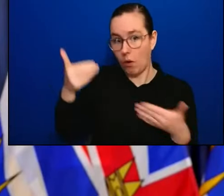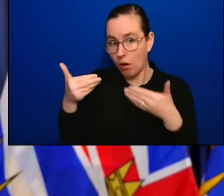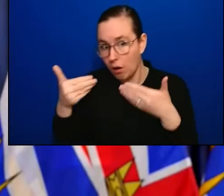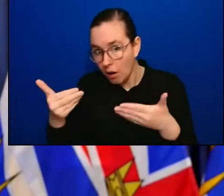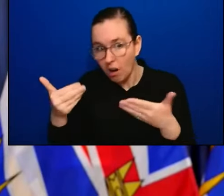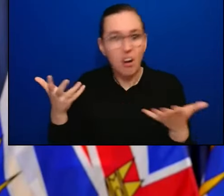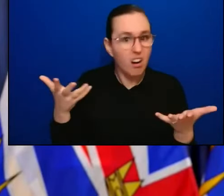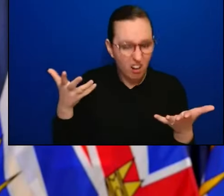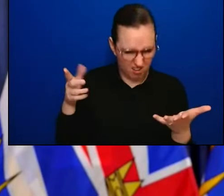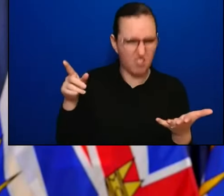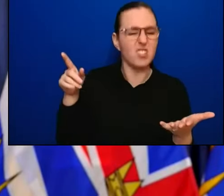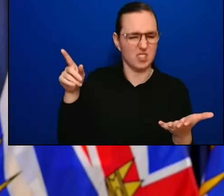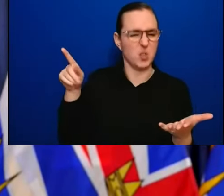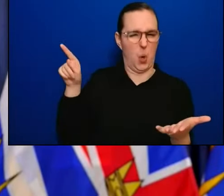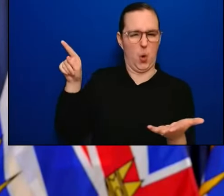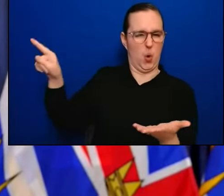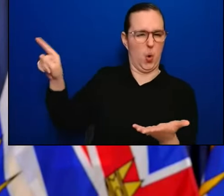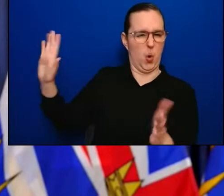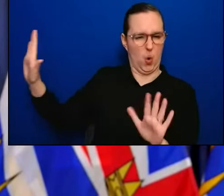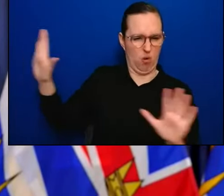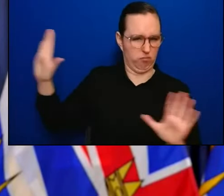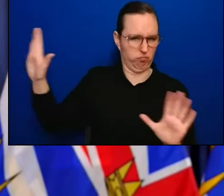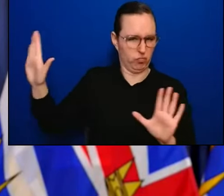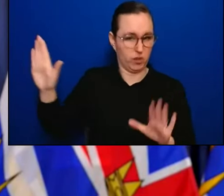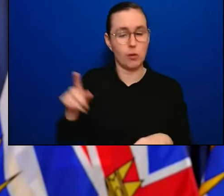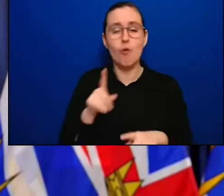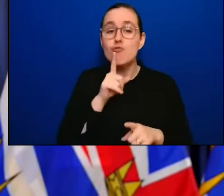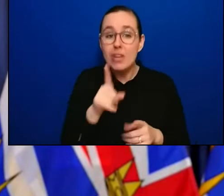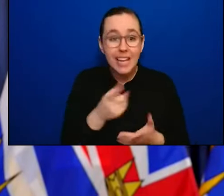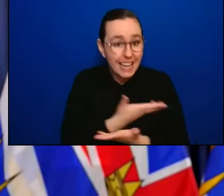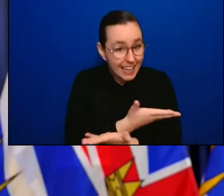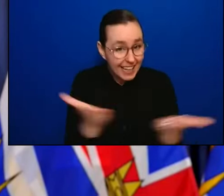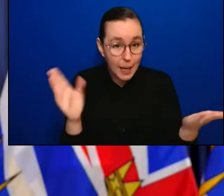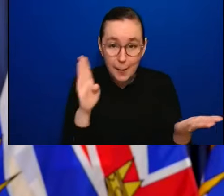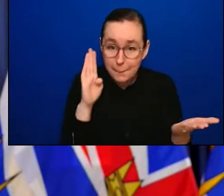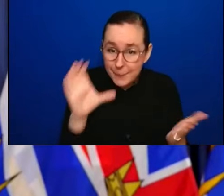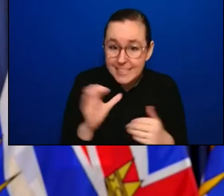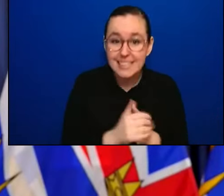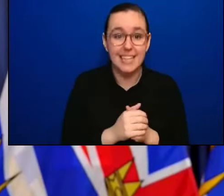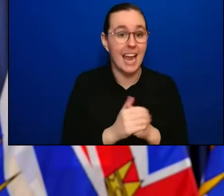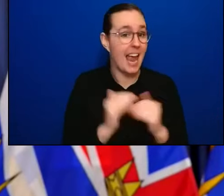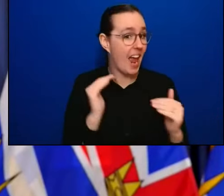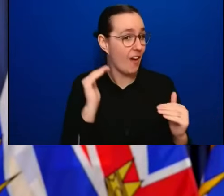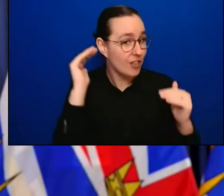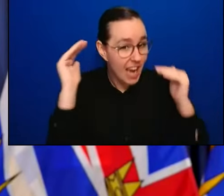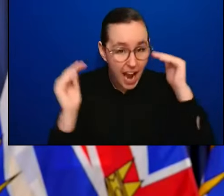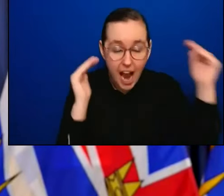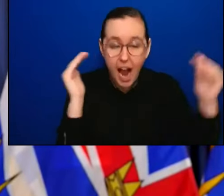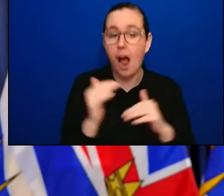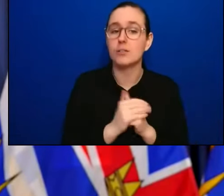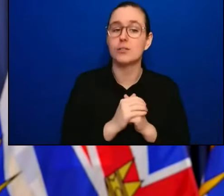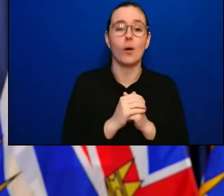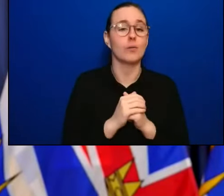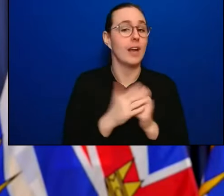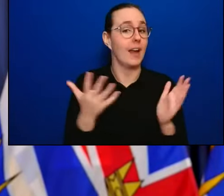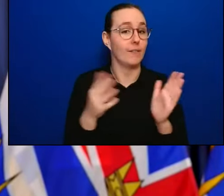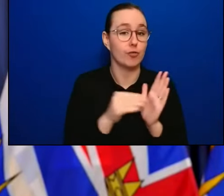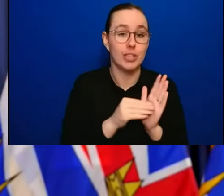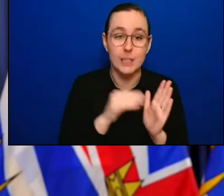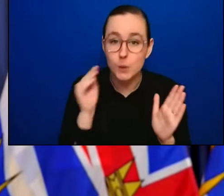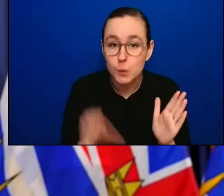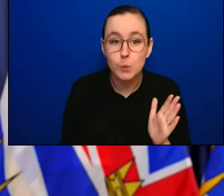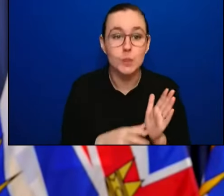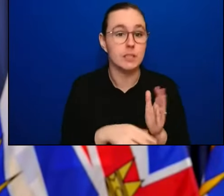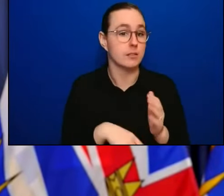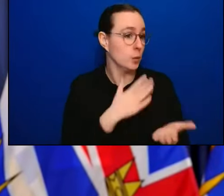And really, everyone in BC, every adult in BC, every school-aged child in BC, has access